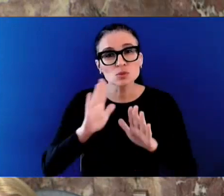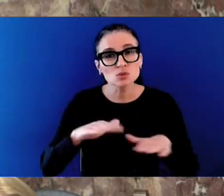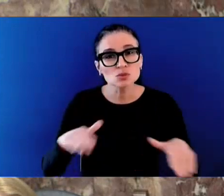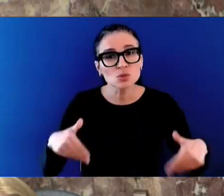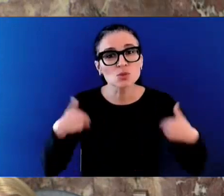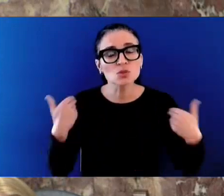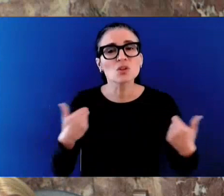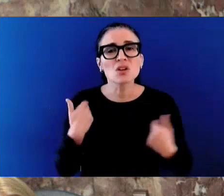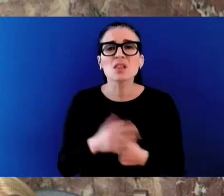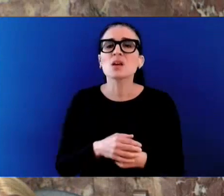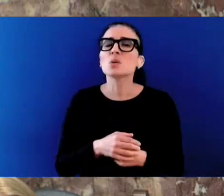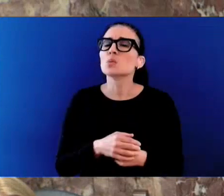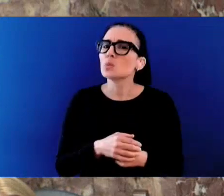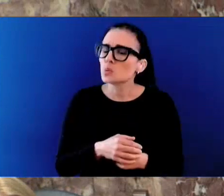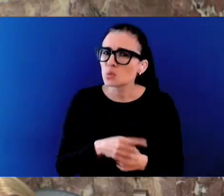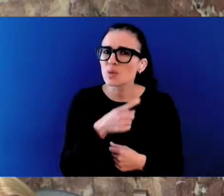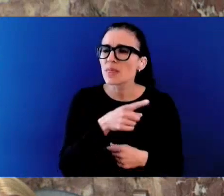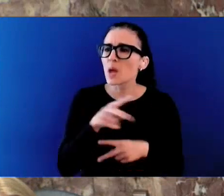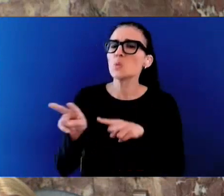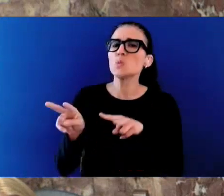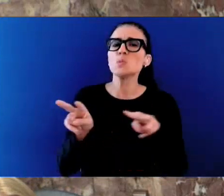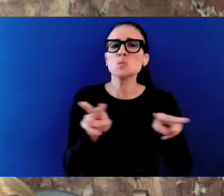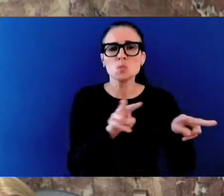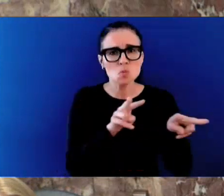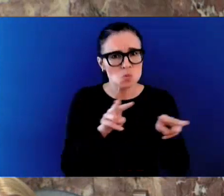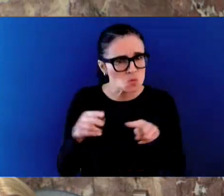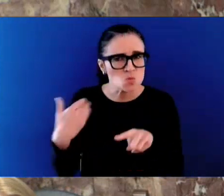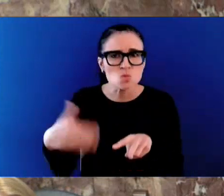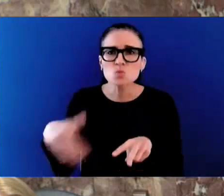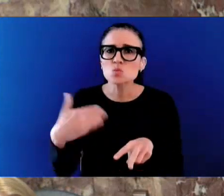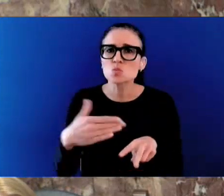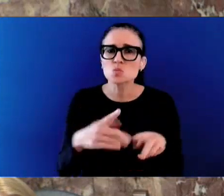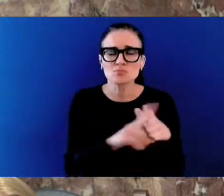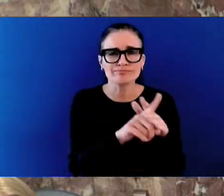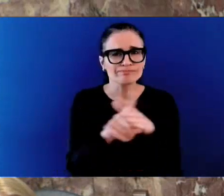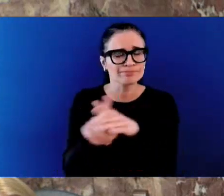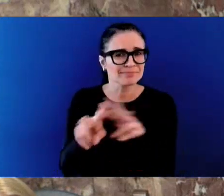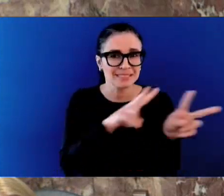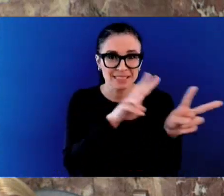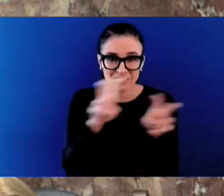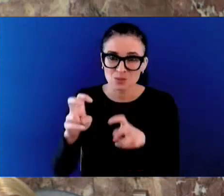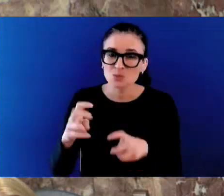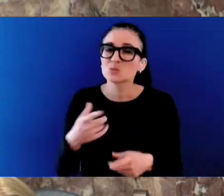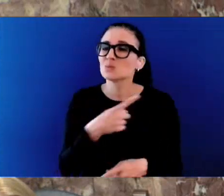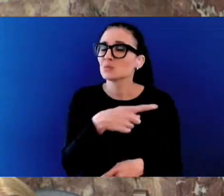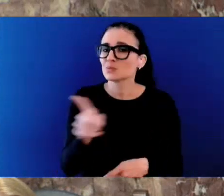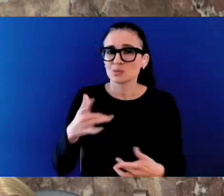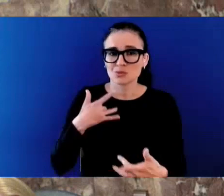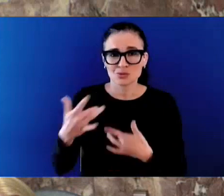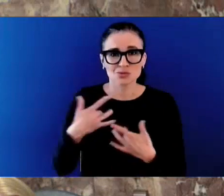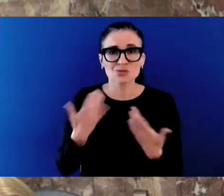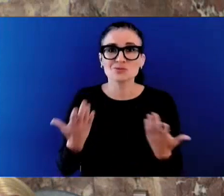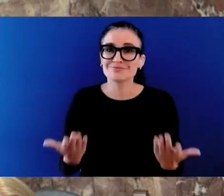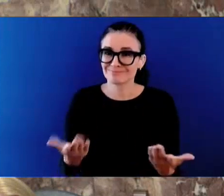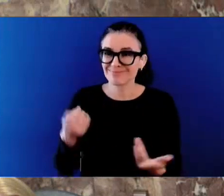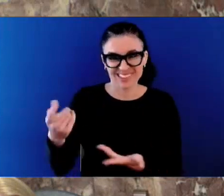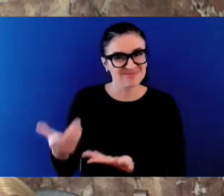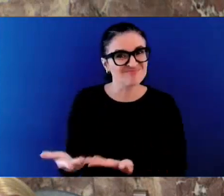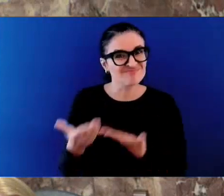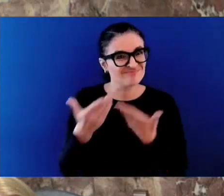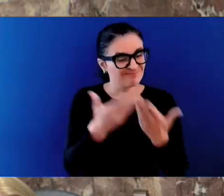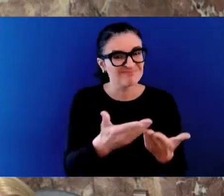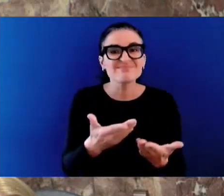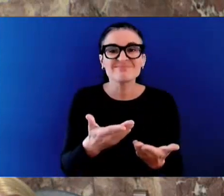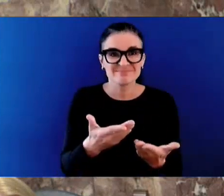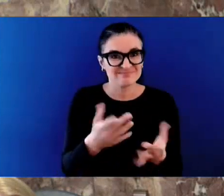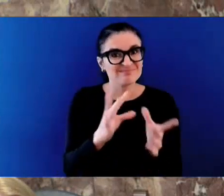and concerns that the member raised with respect to how they need to be in a position to access